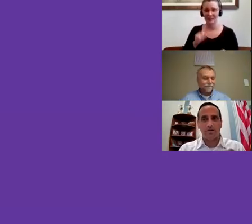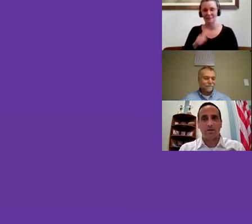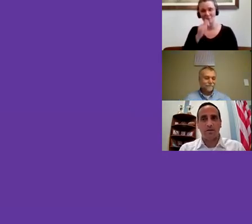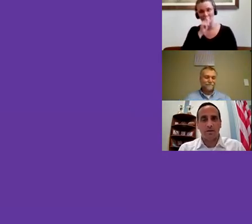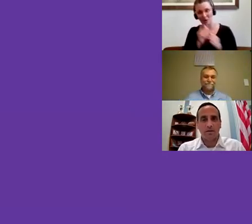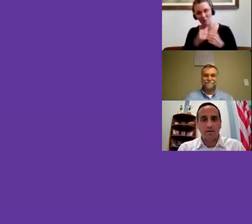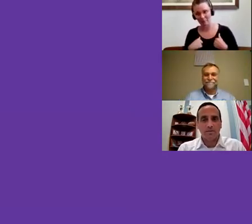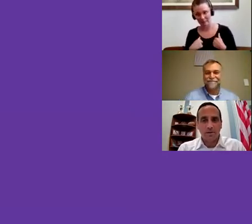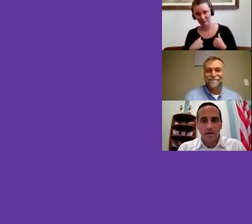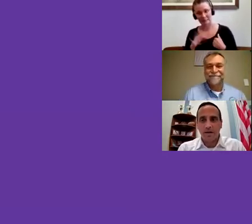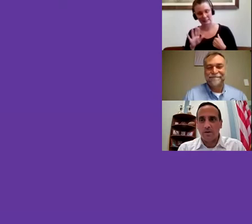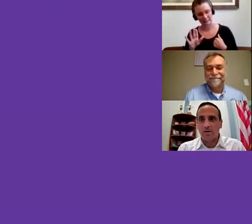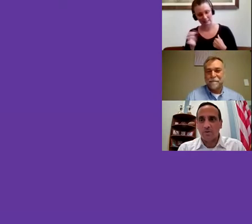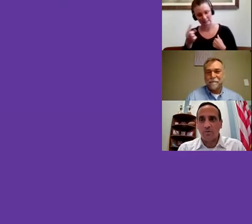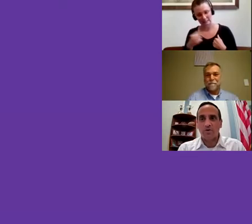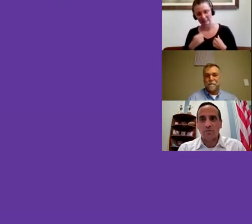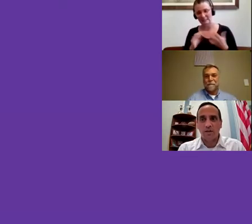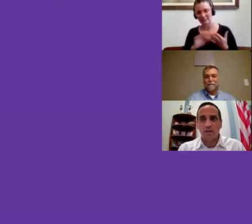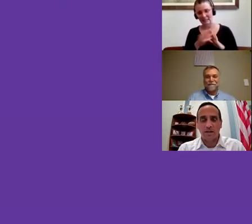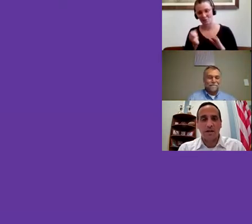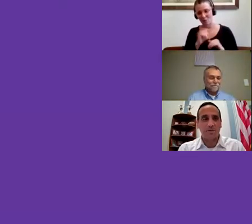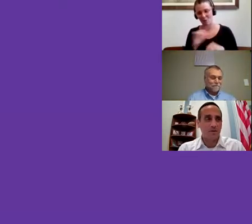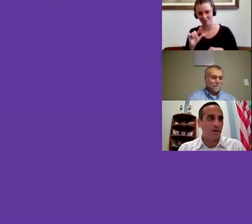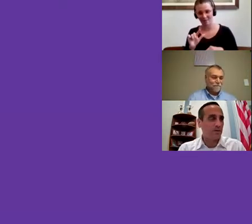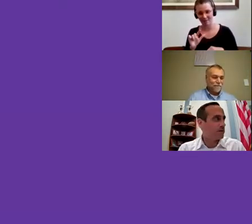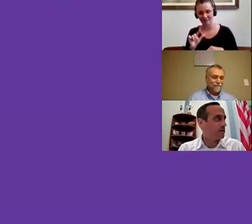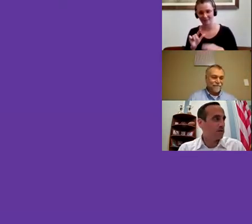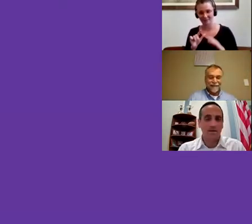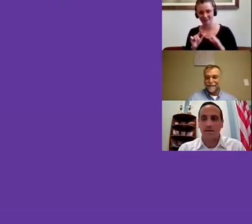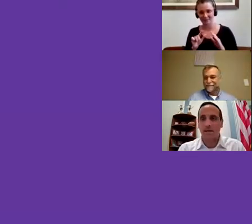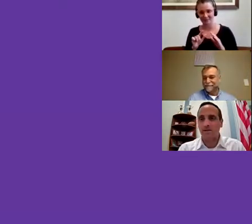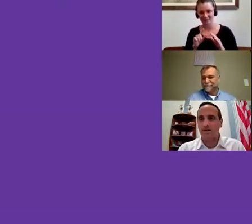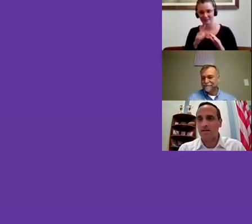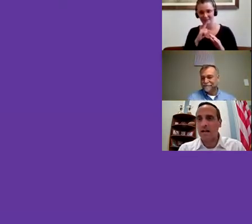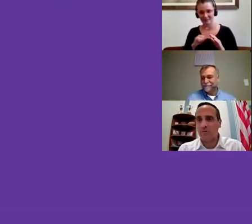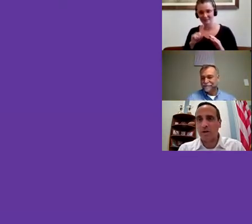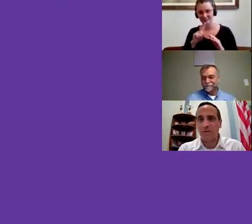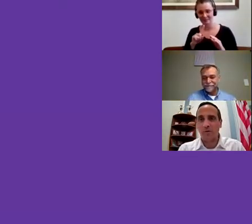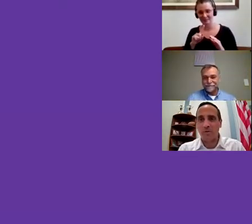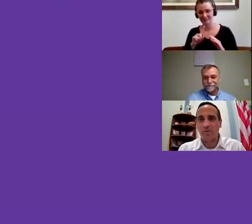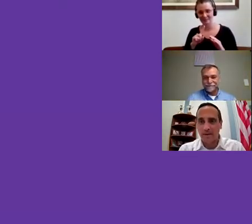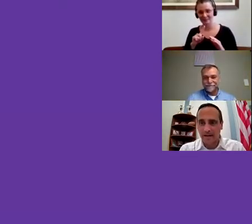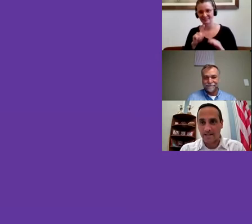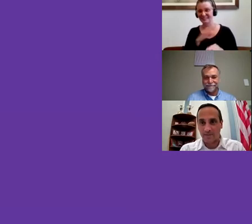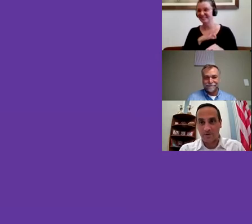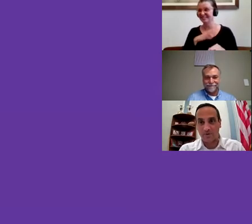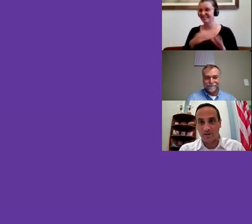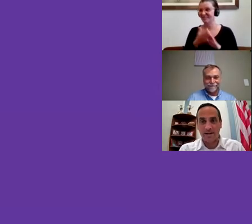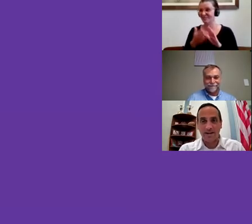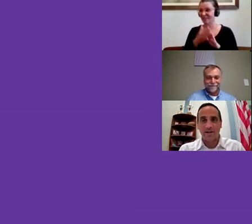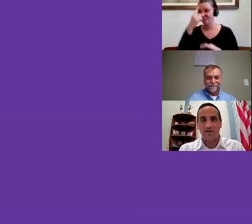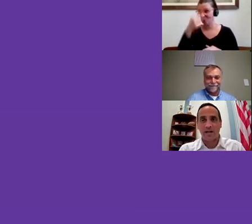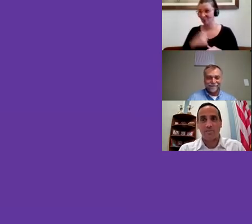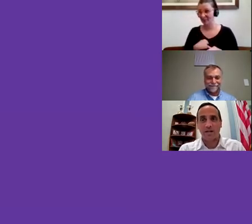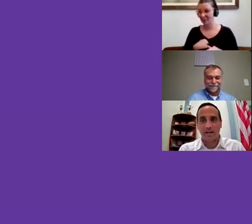usually when I do these town halls or virtual meetings, sometimes with 250 cities and towns, there's staff running it for me, but I said I'm going to do it